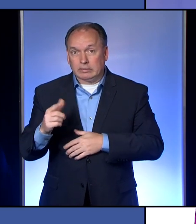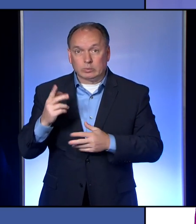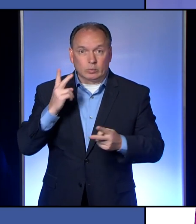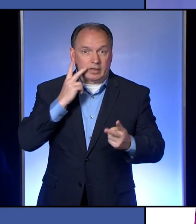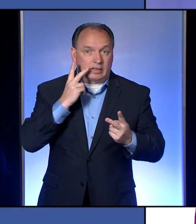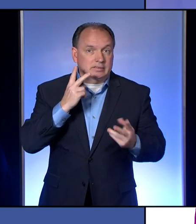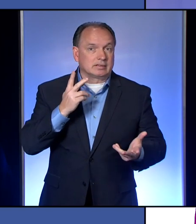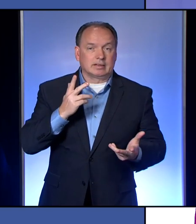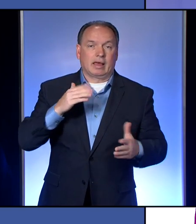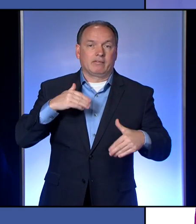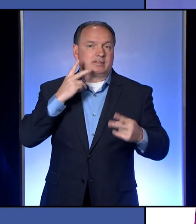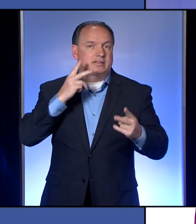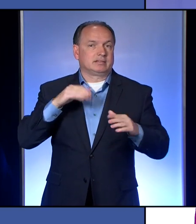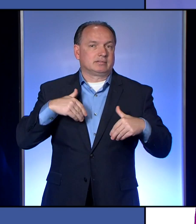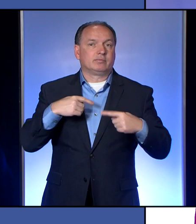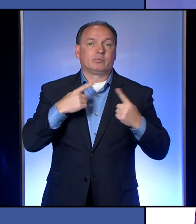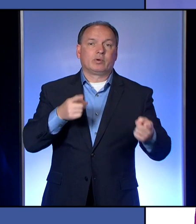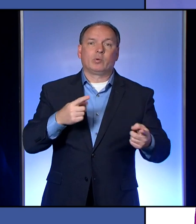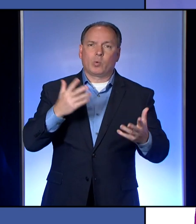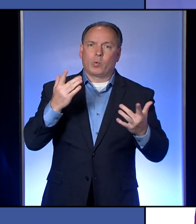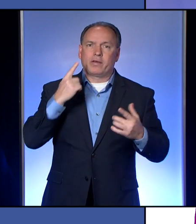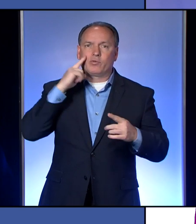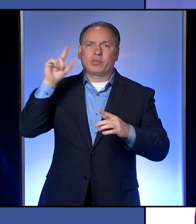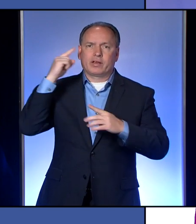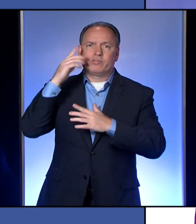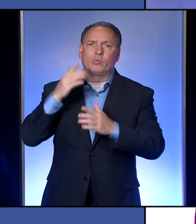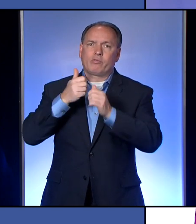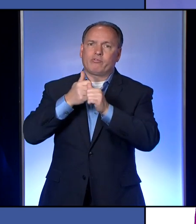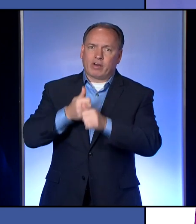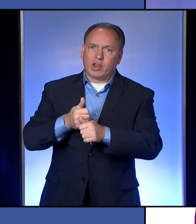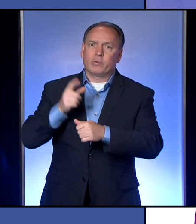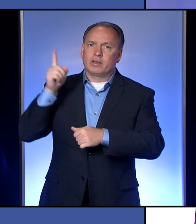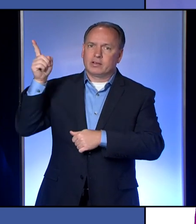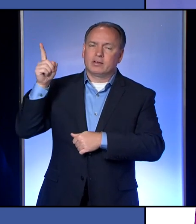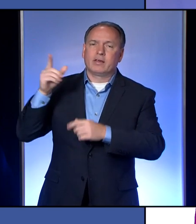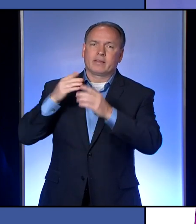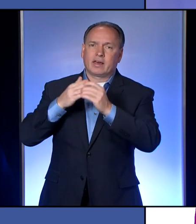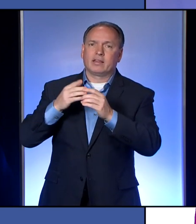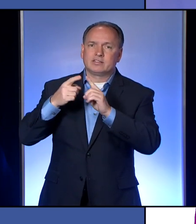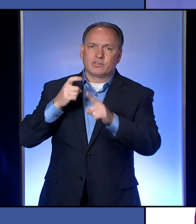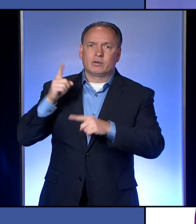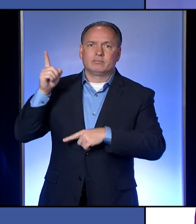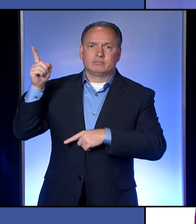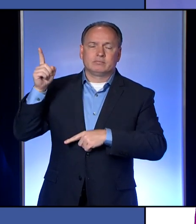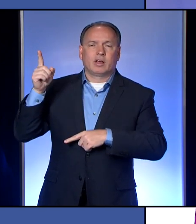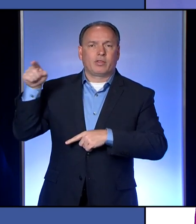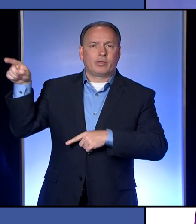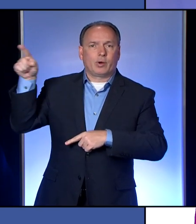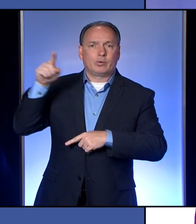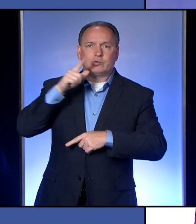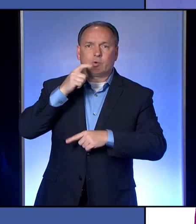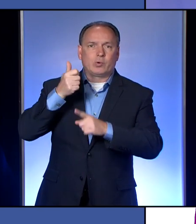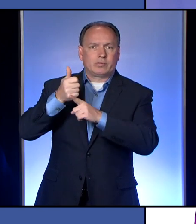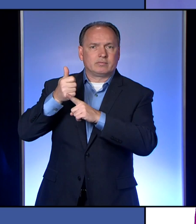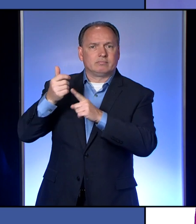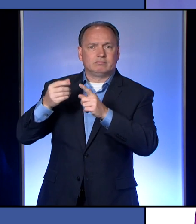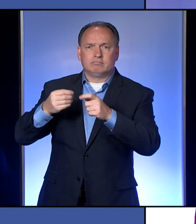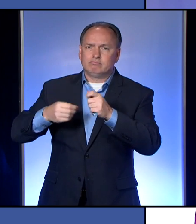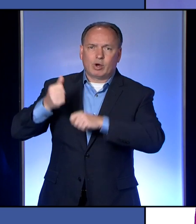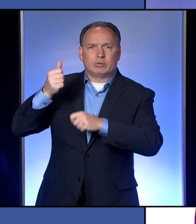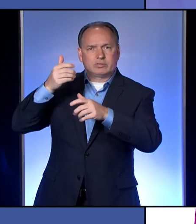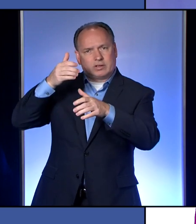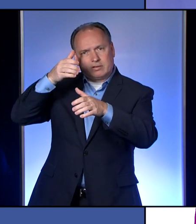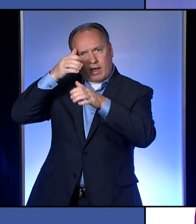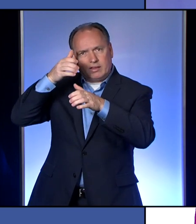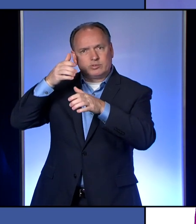about that. So, uh, we will wait for the governor. We are following the guidelines from those who are most knowledgeable and